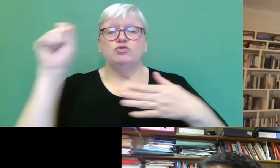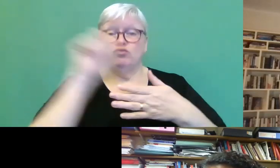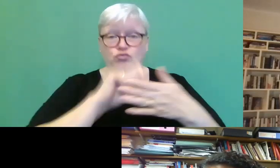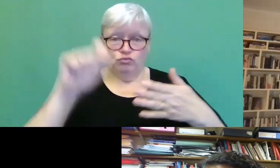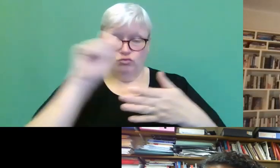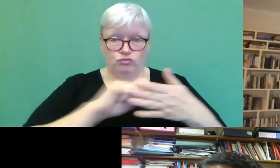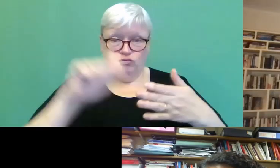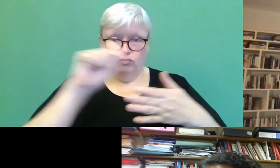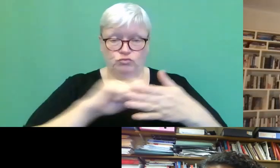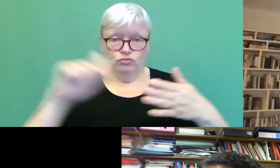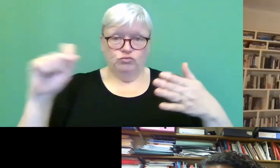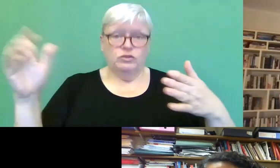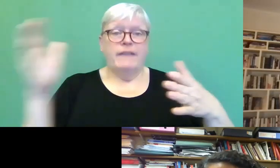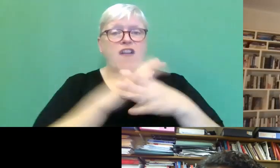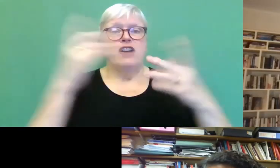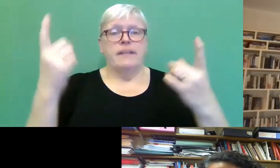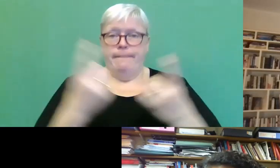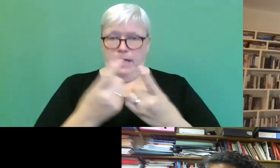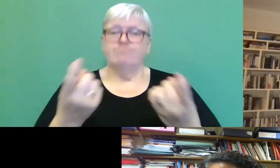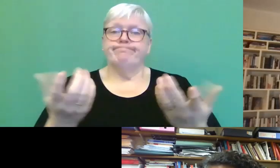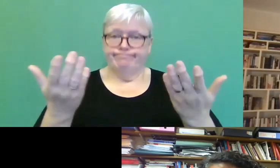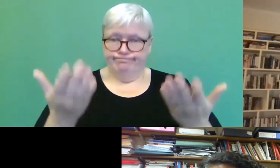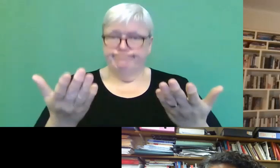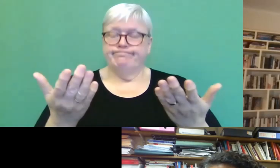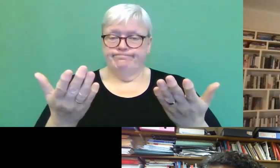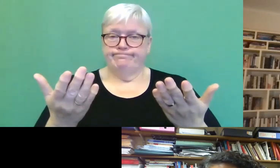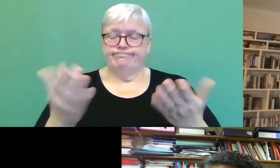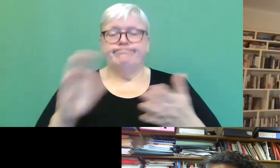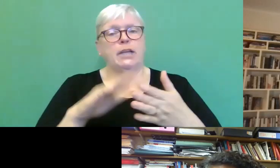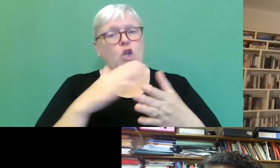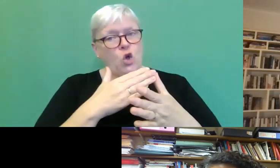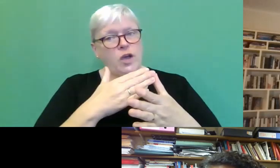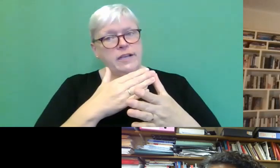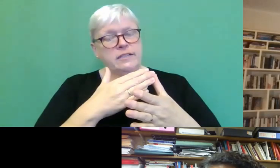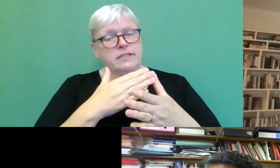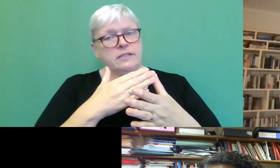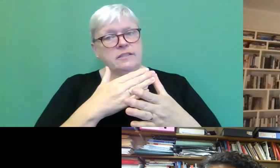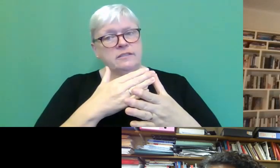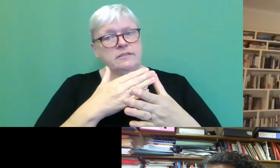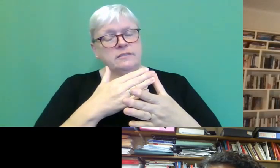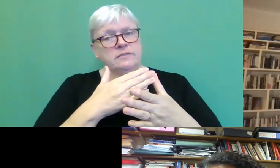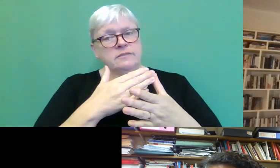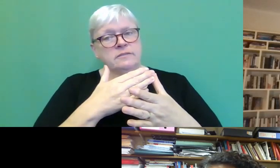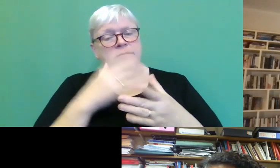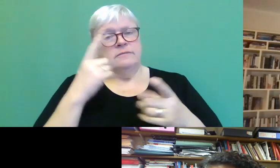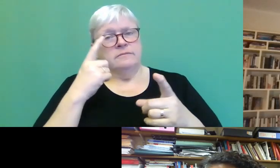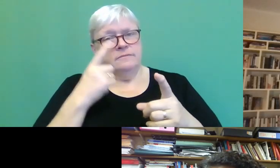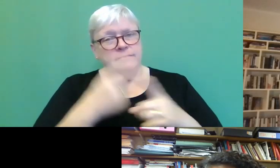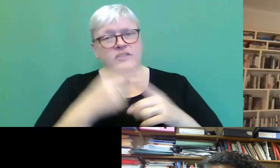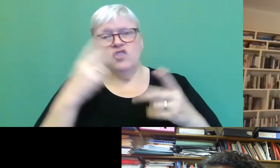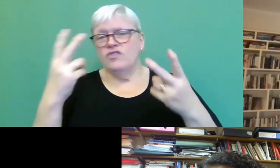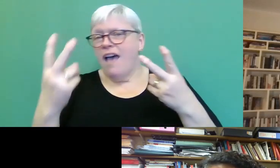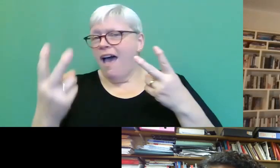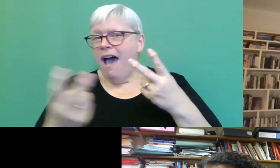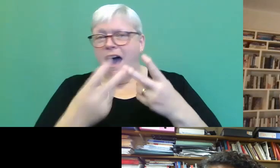first thing. Um, because as soon as I allow other things to come into my